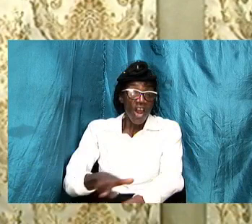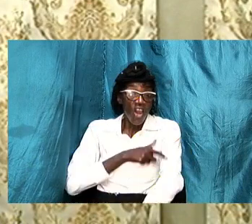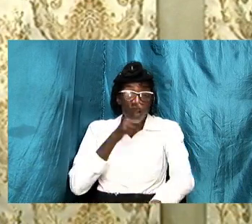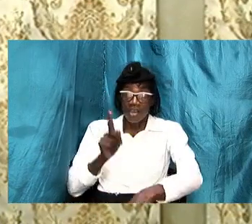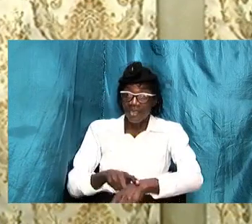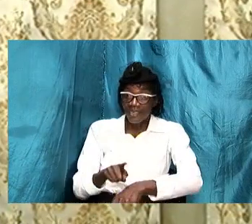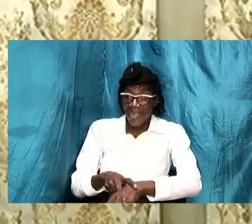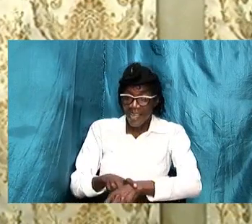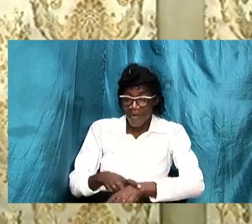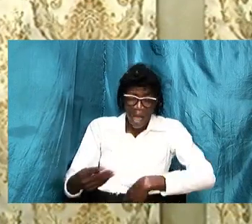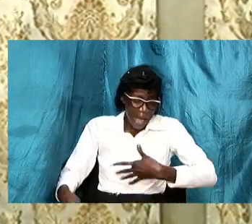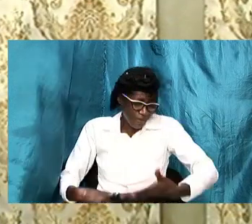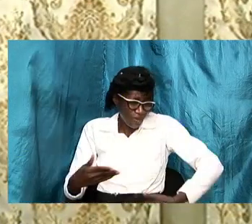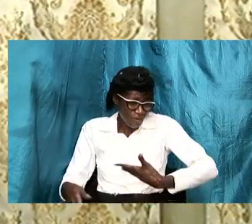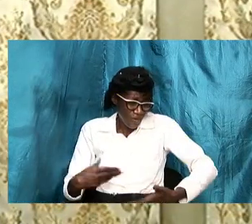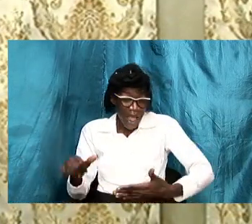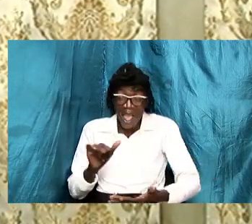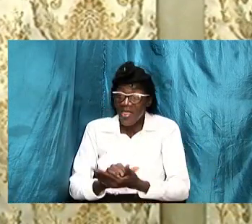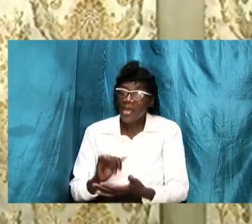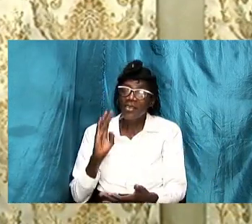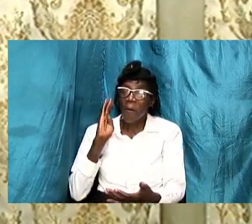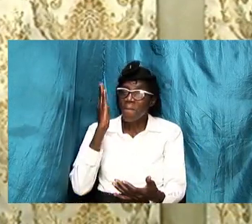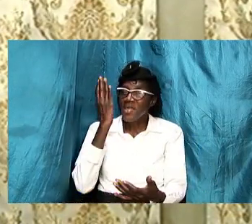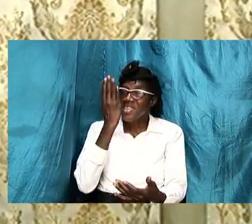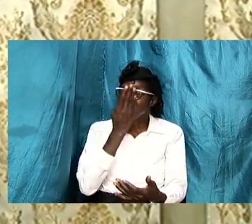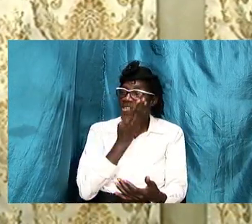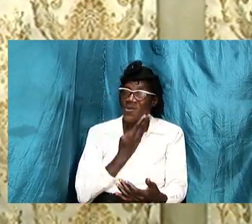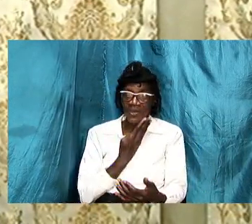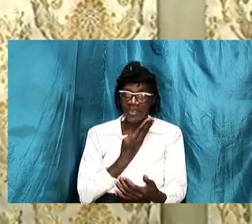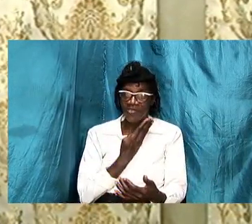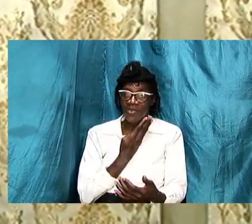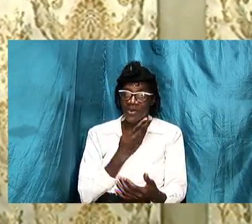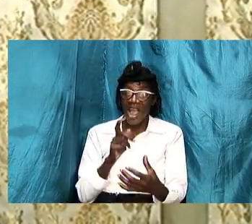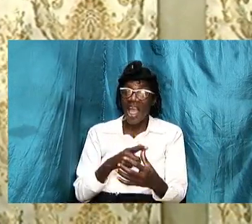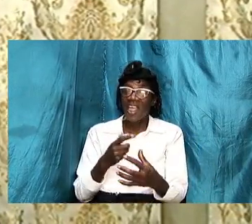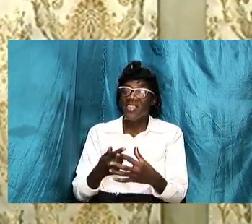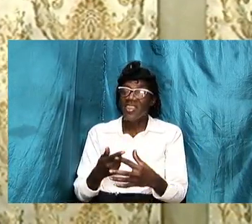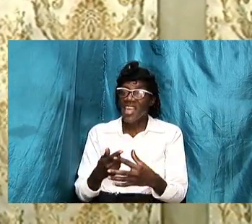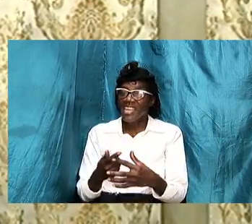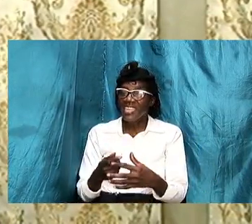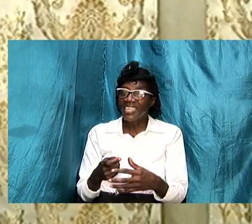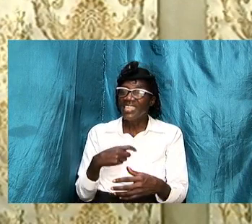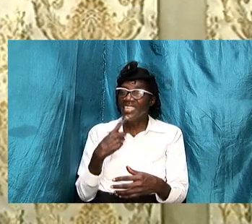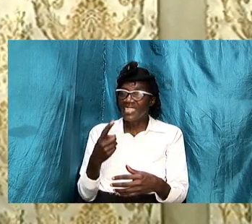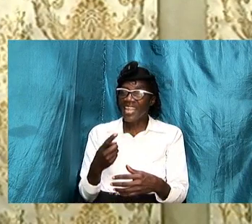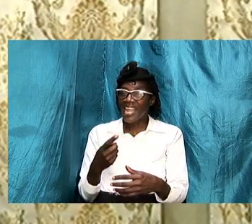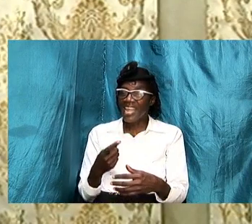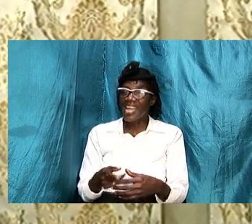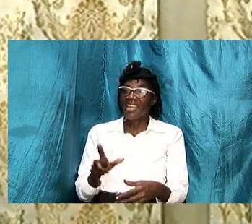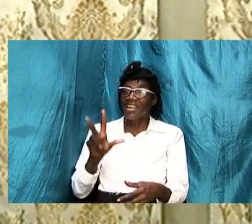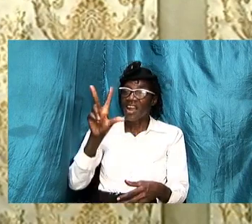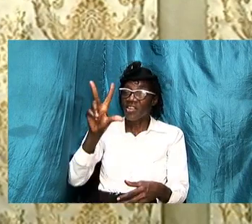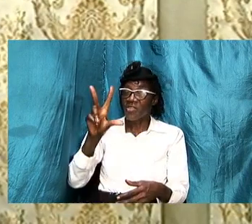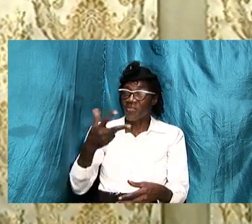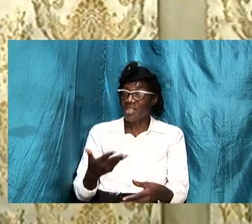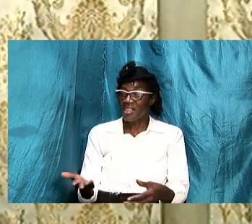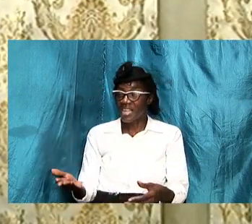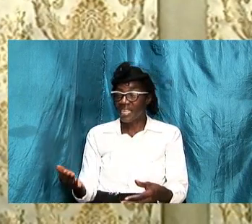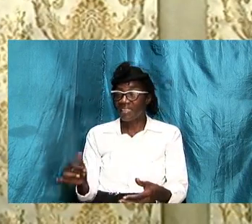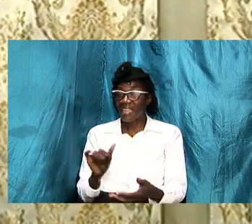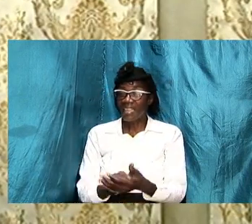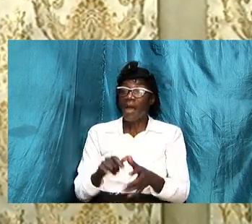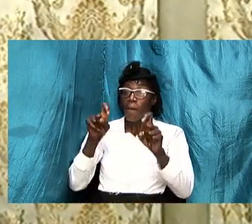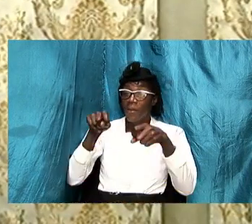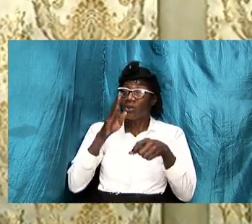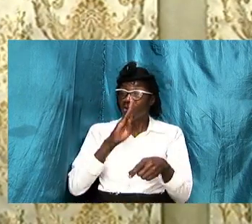and that is beautiful then he's saying that there are three pillars that are required to